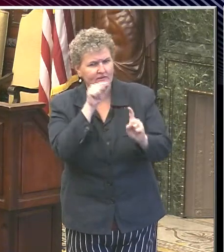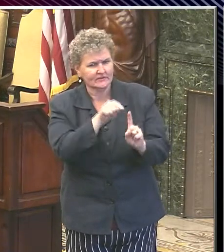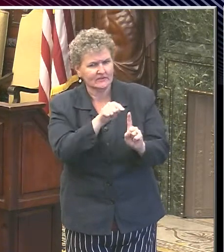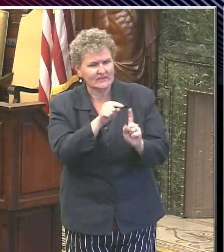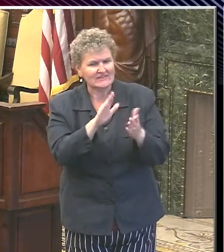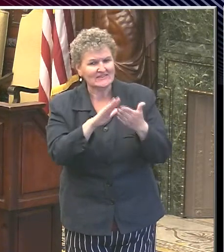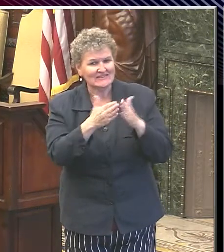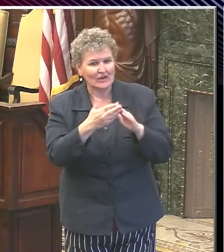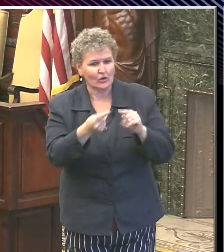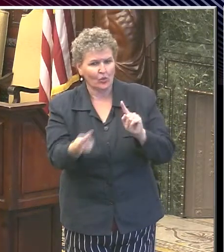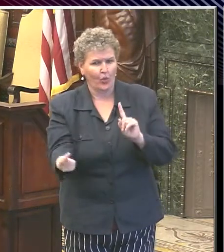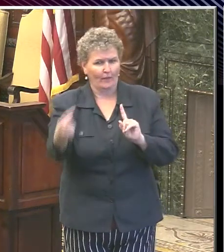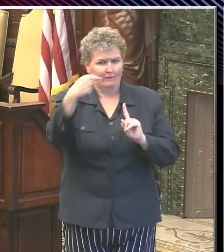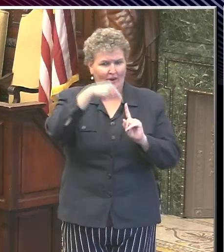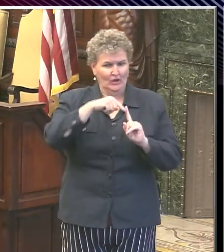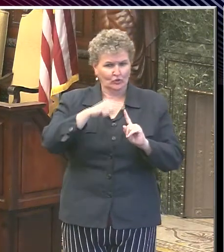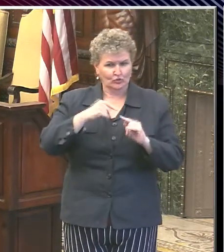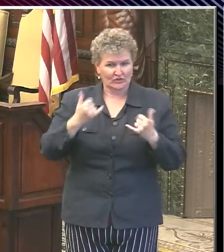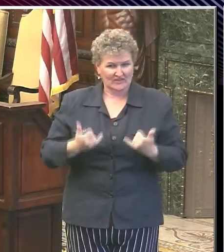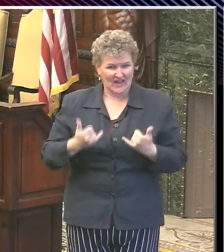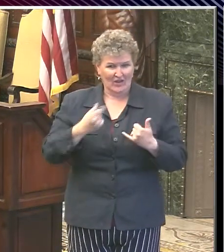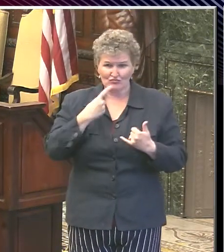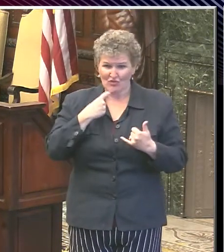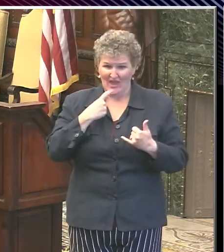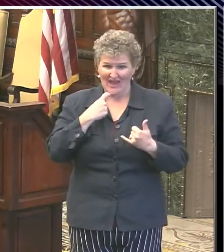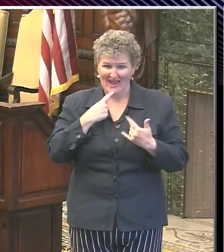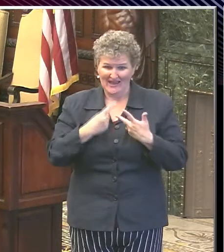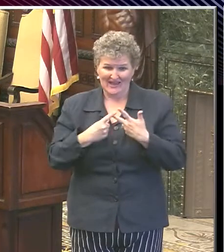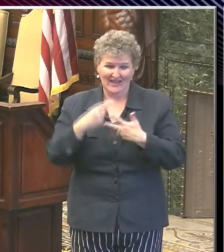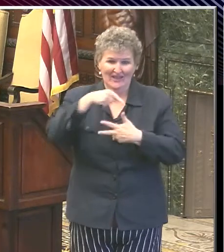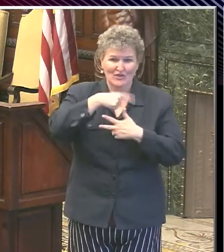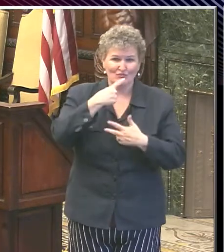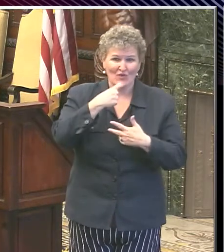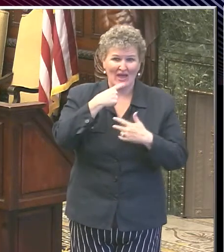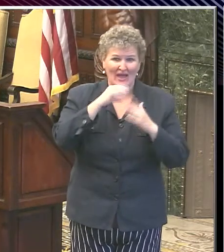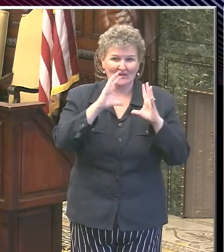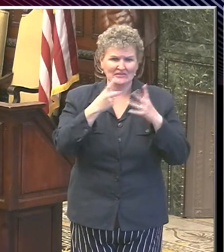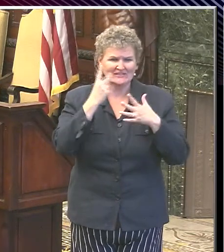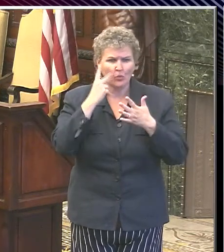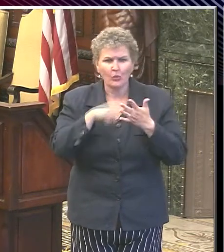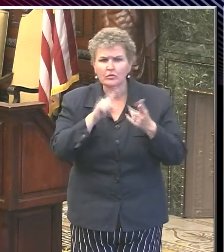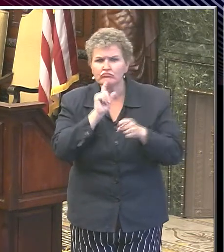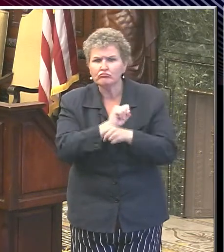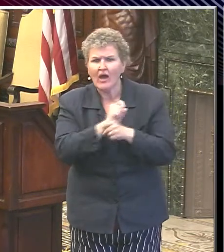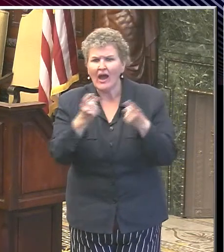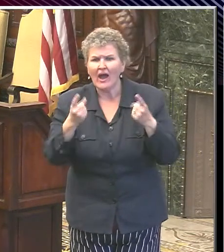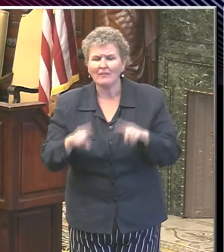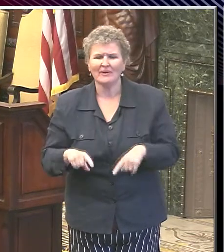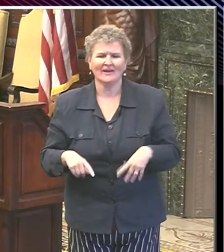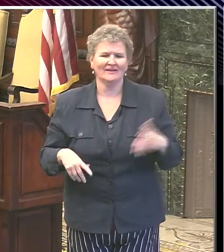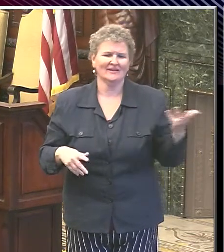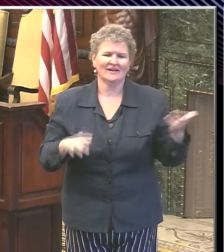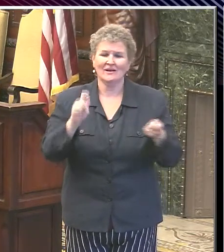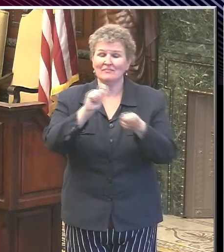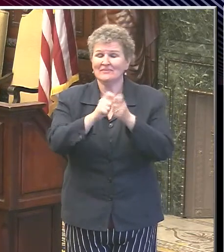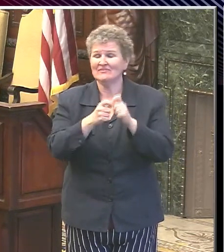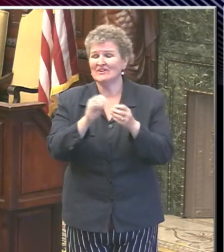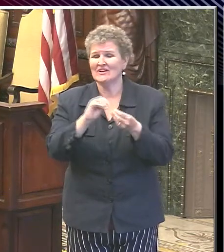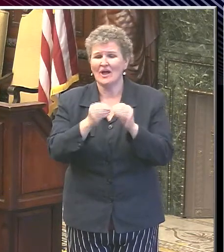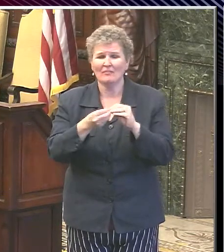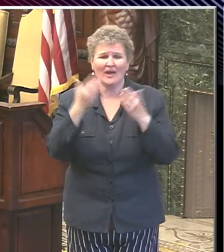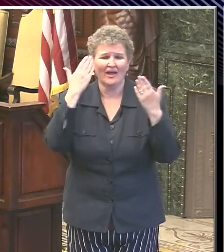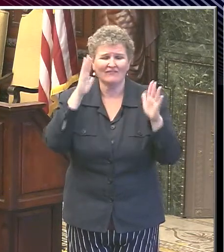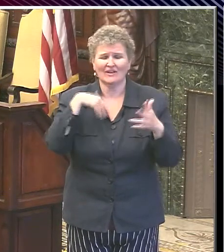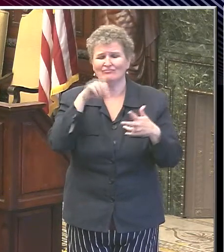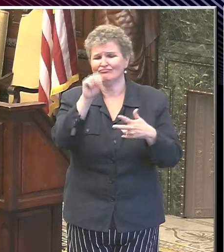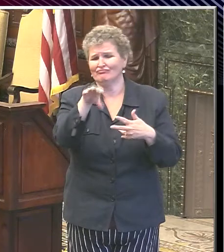or the red phase or even to a new lockdown? Yeah, I can't give you any specific number criteria. I can simply